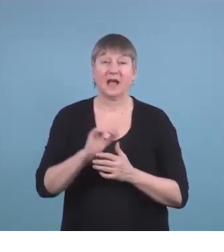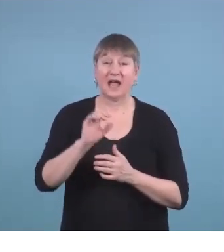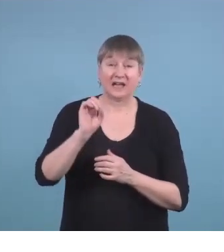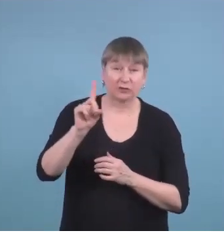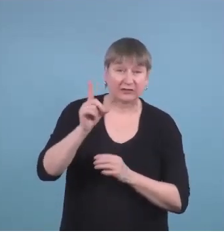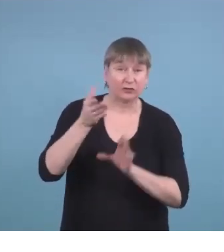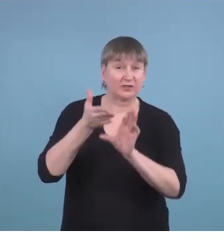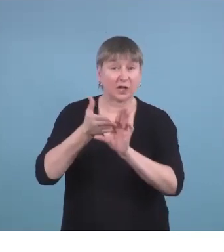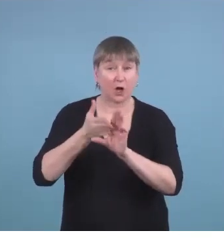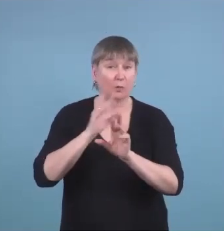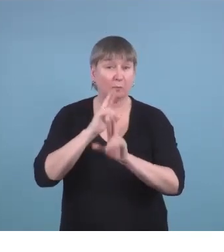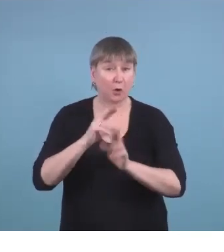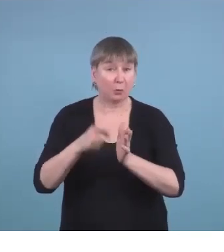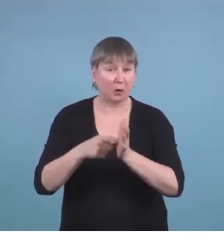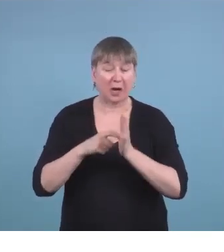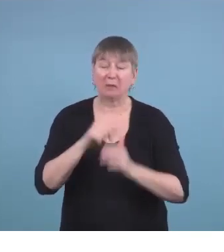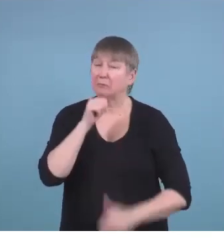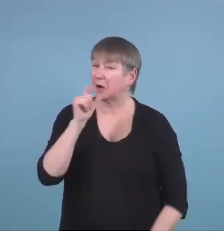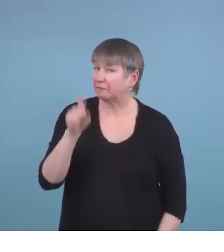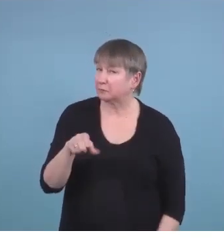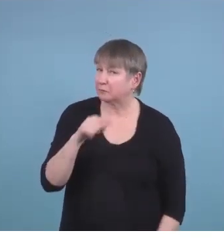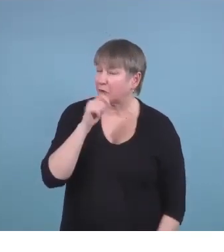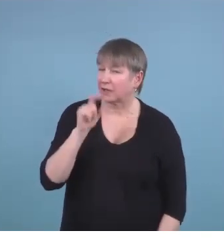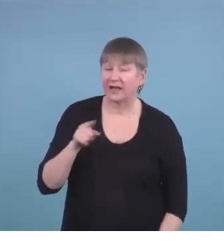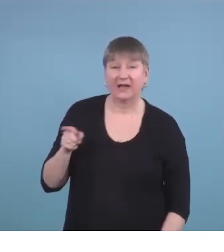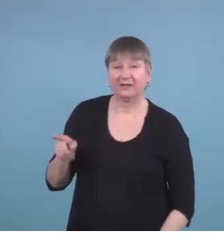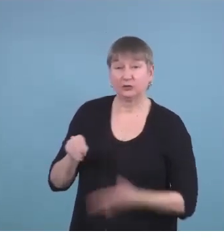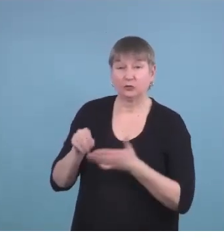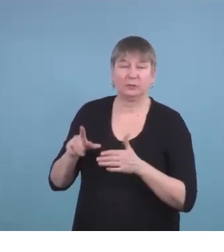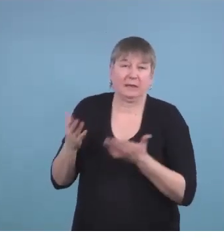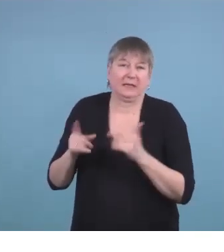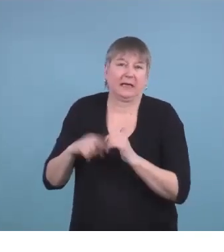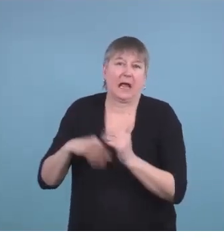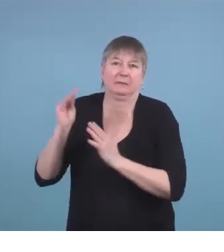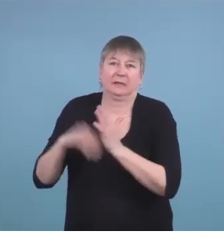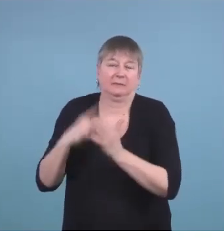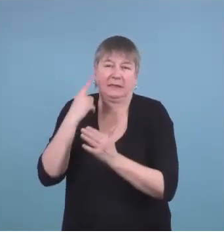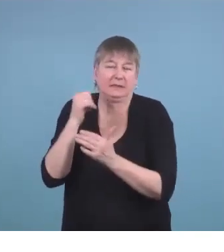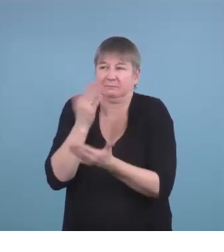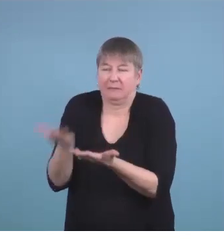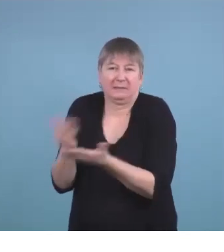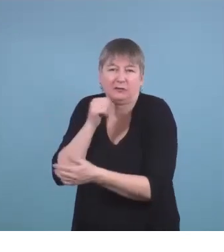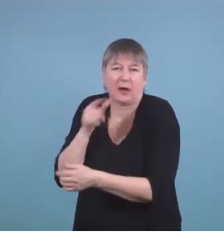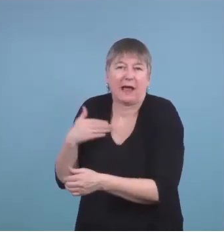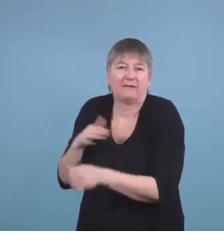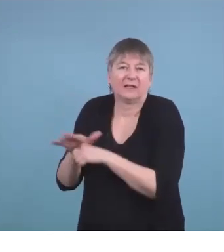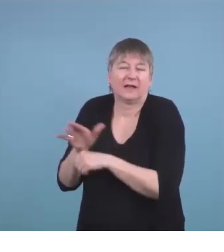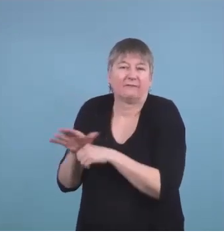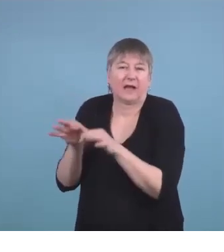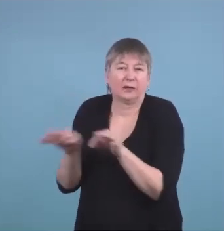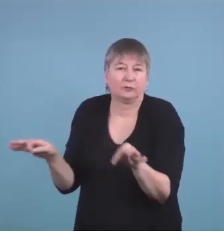if the student isn't able to complete one because maybe there's not enough language um